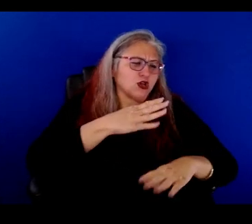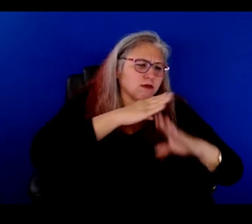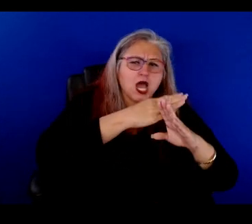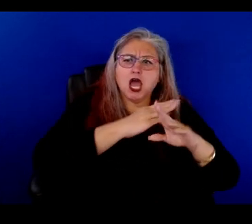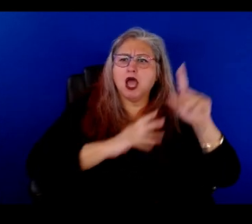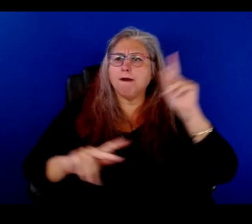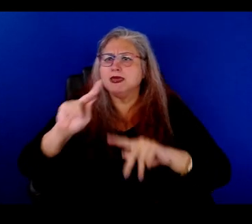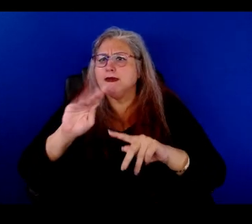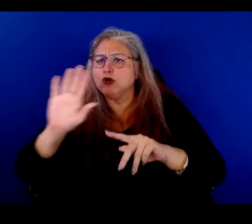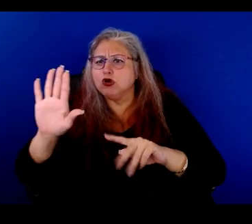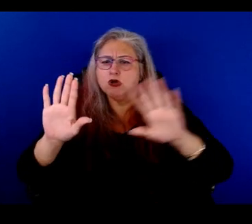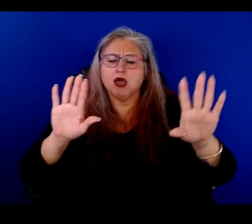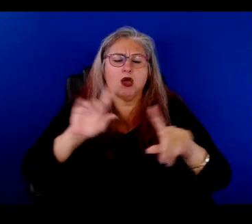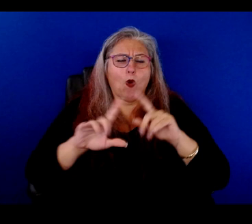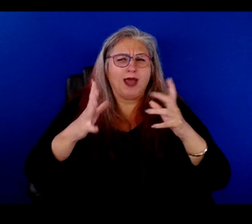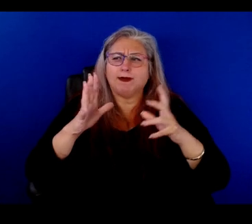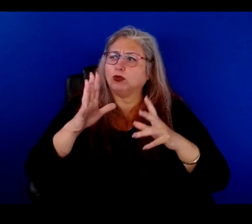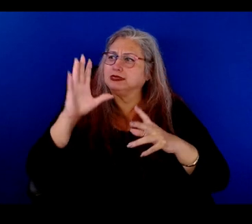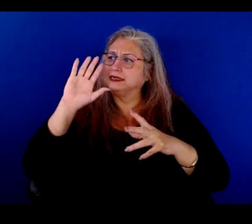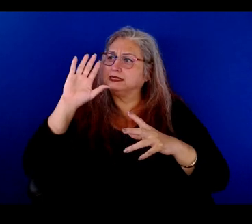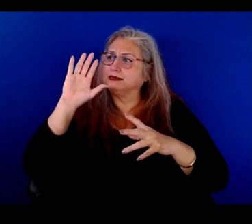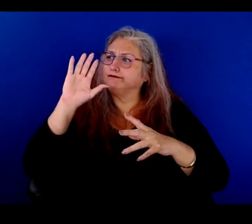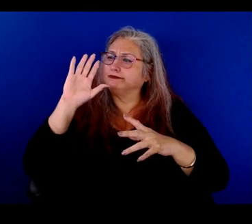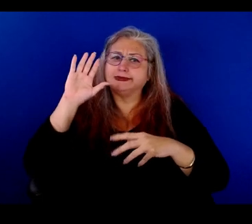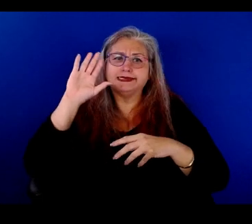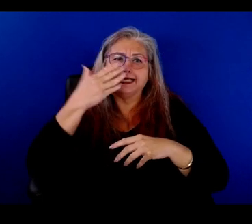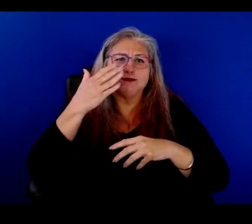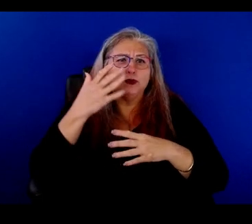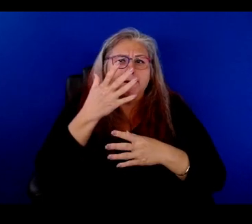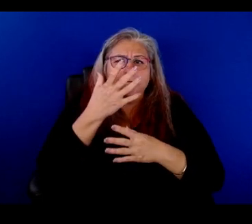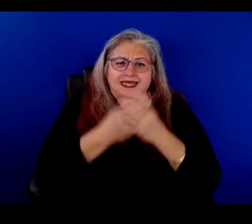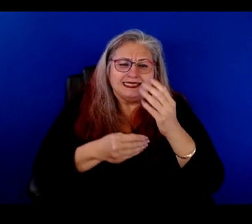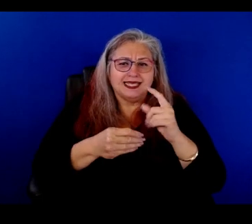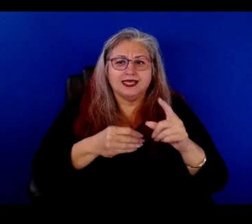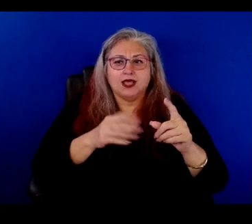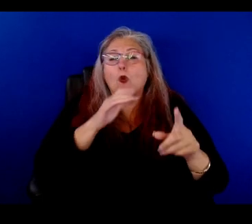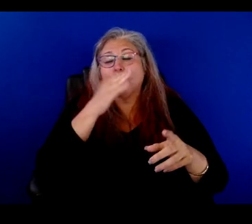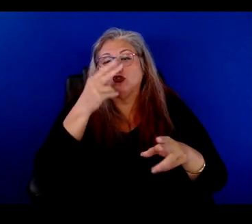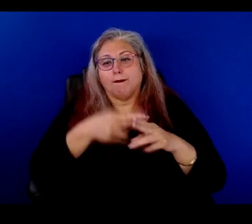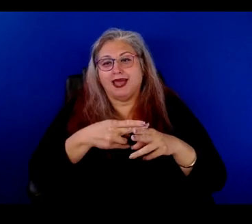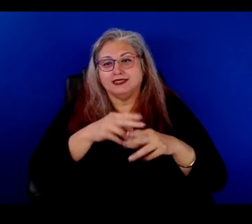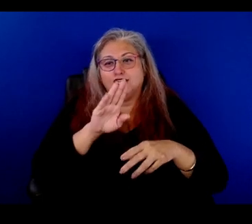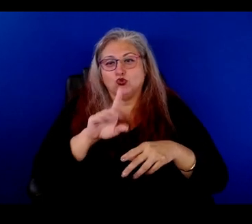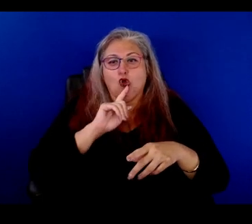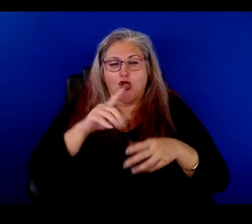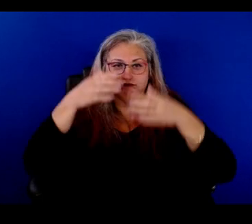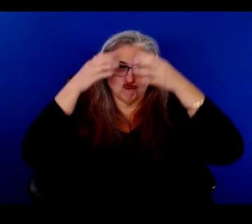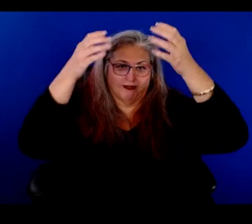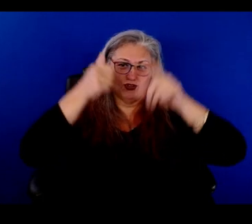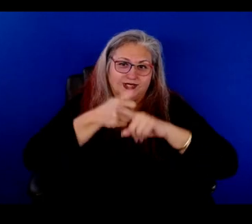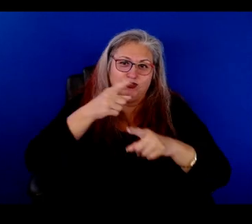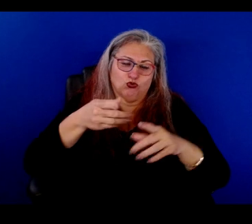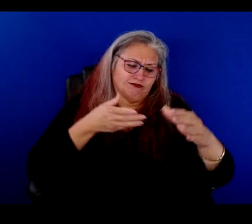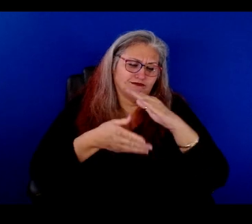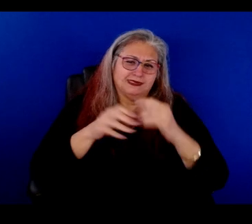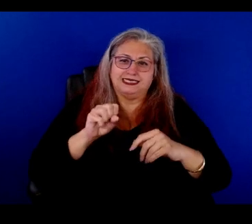people. Uh, the thing that people are missing it, you also got it through the, through the, well, we forgot to mention you're a chef too. You smoke,